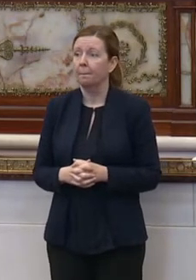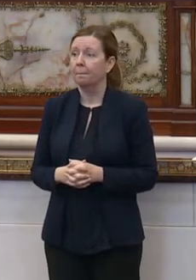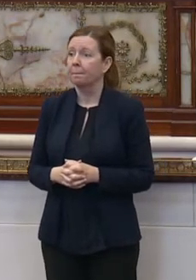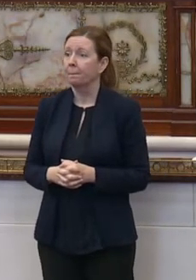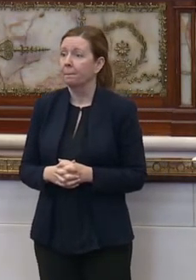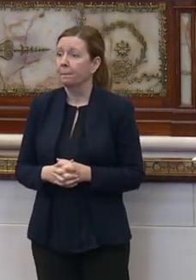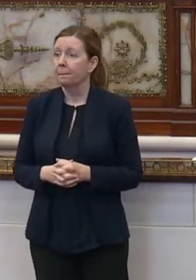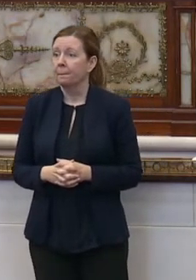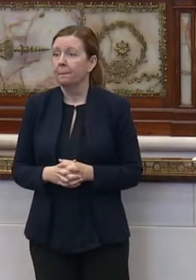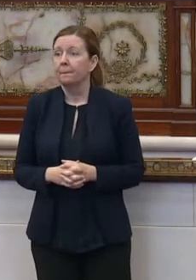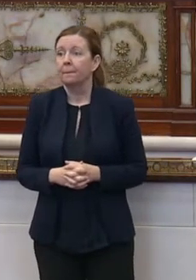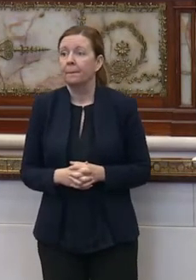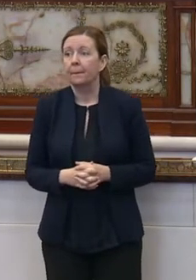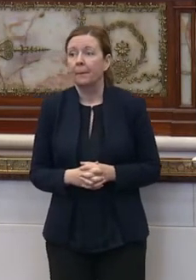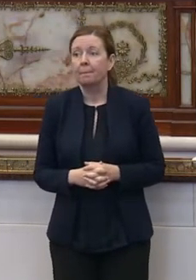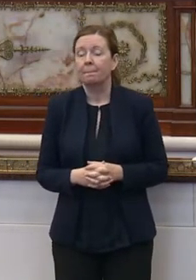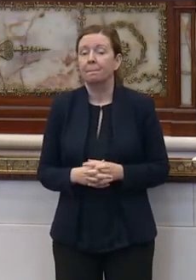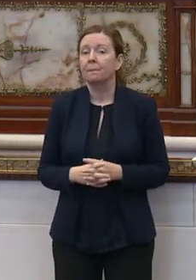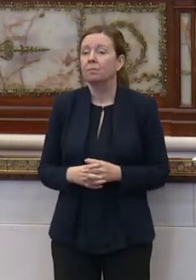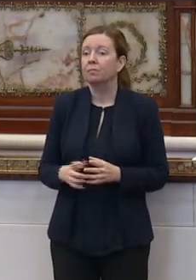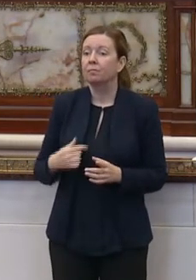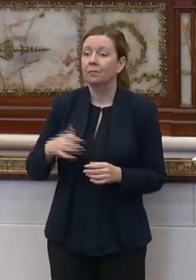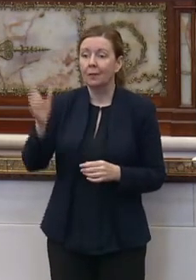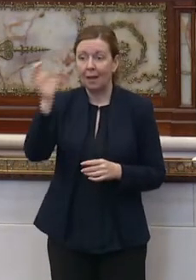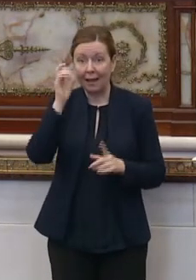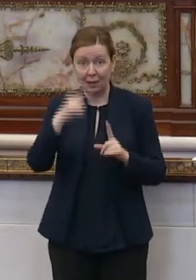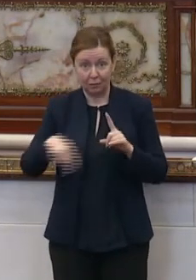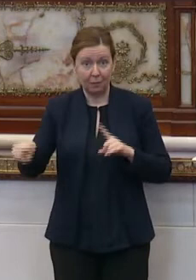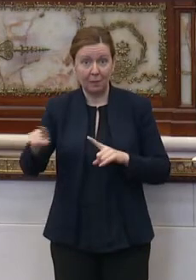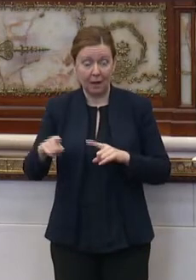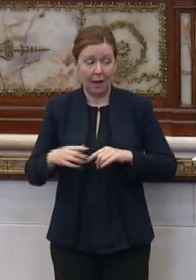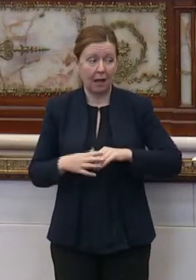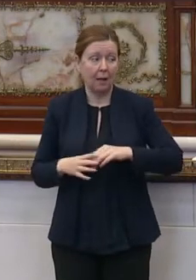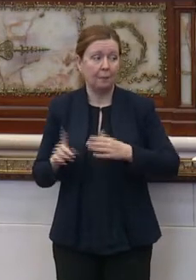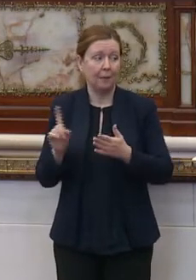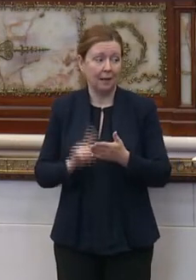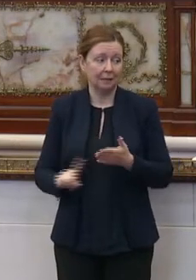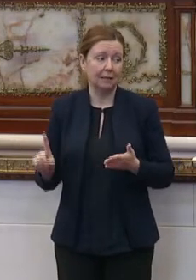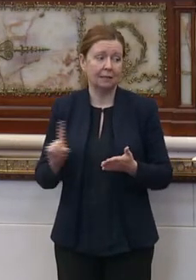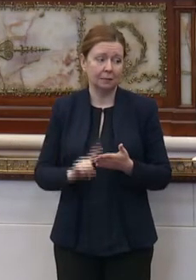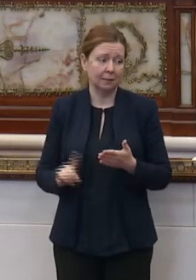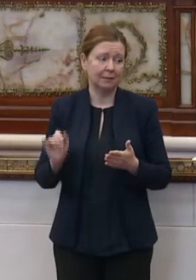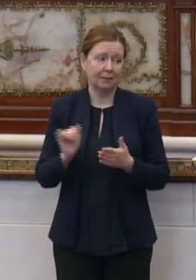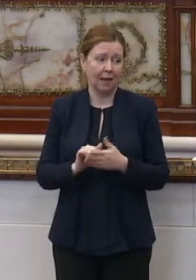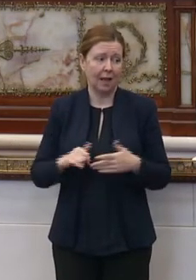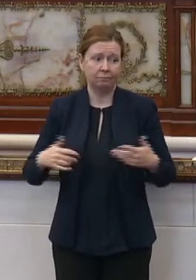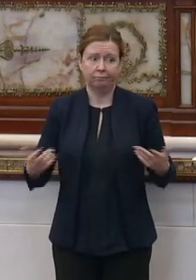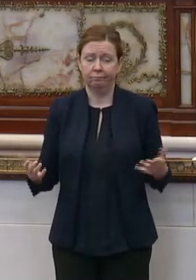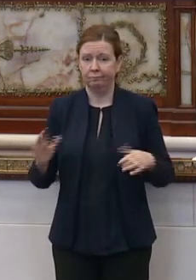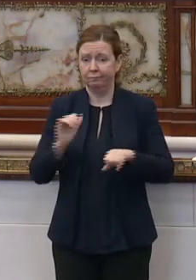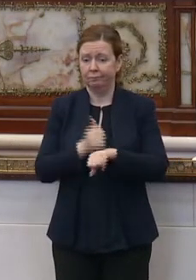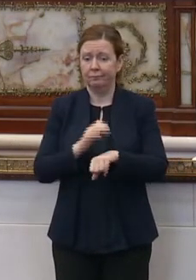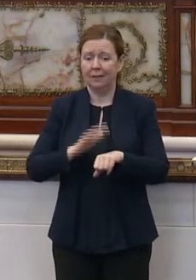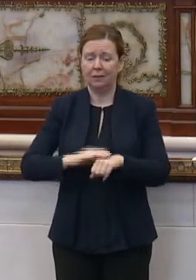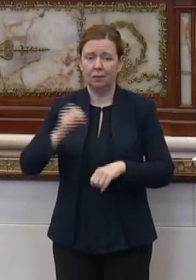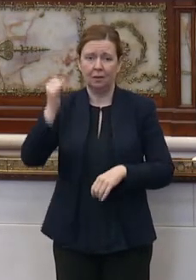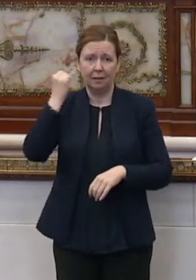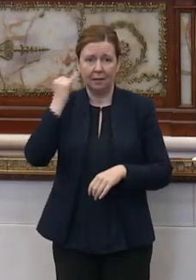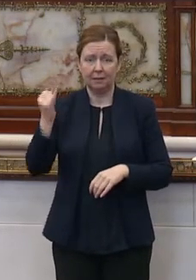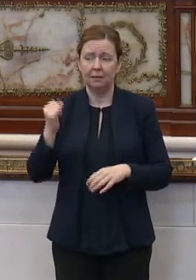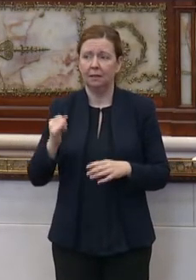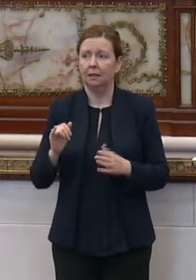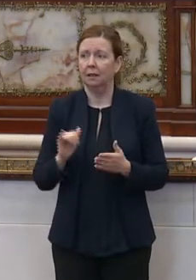I hear from them assessments which to me are based on the idea